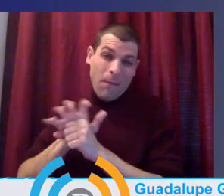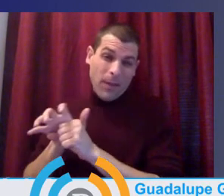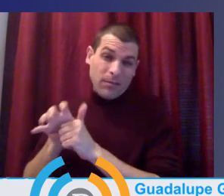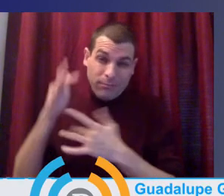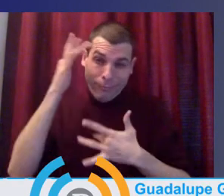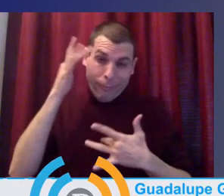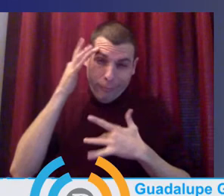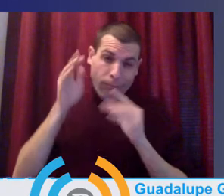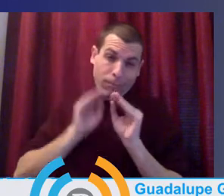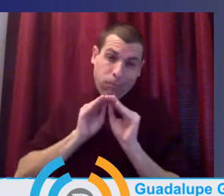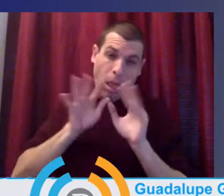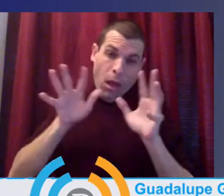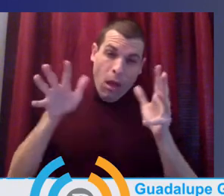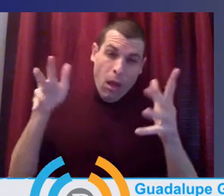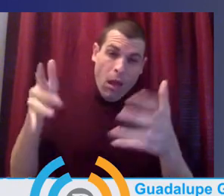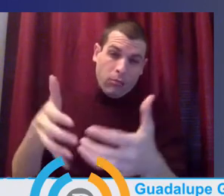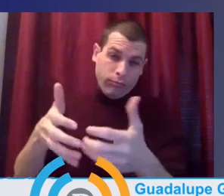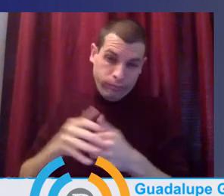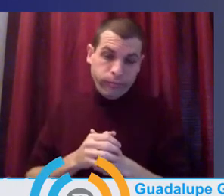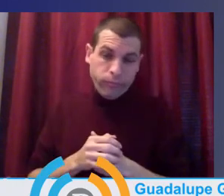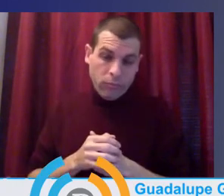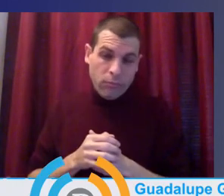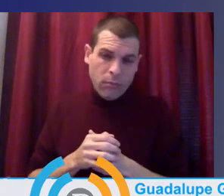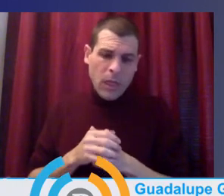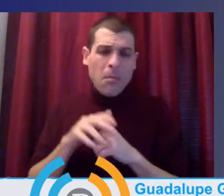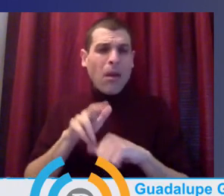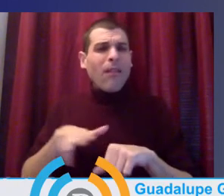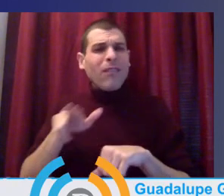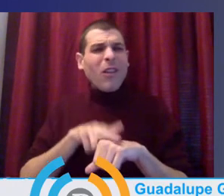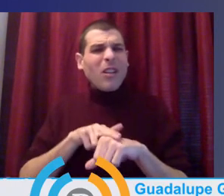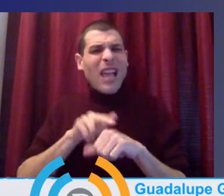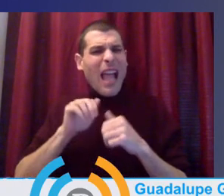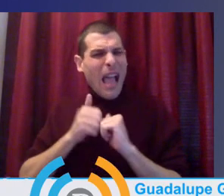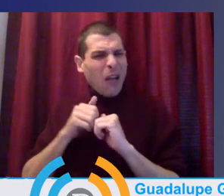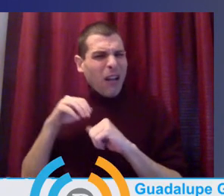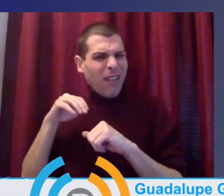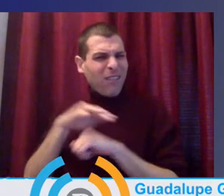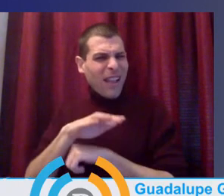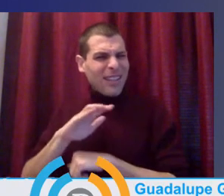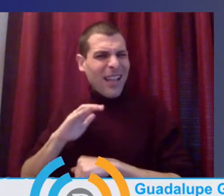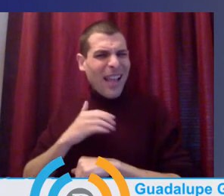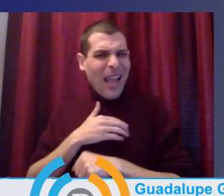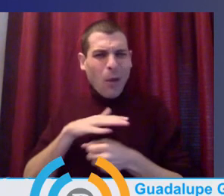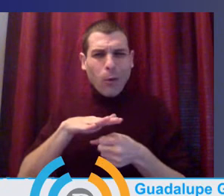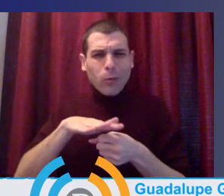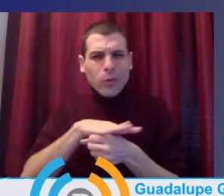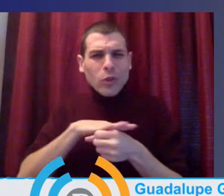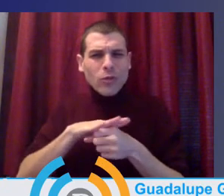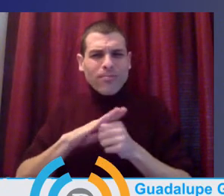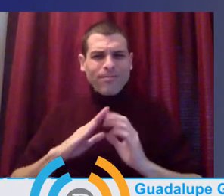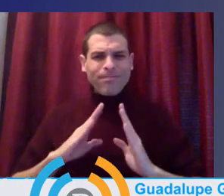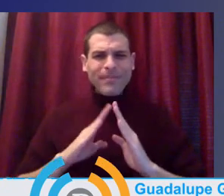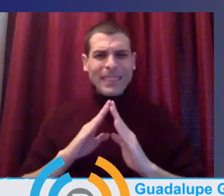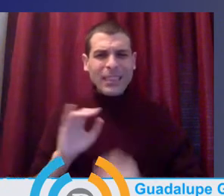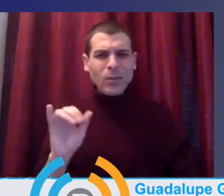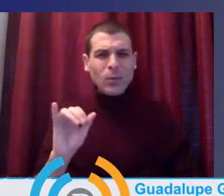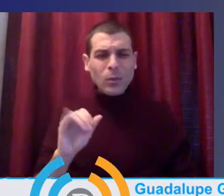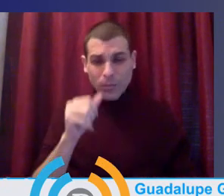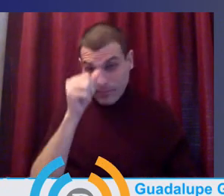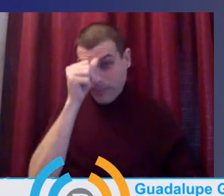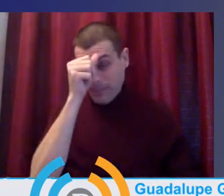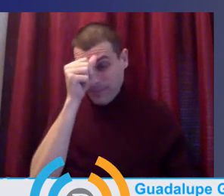dynamics in our region. I think it's important to sort of recognize the particular economic impact on our